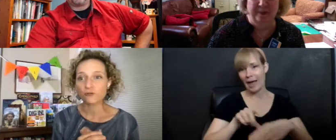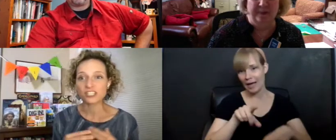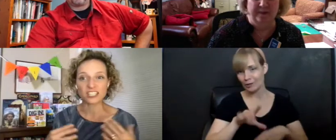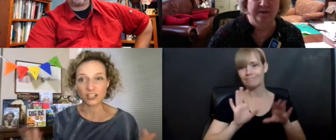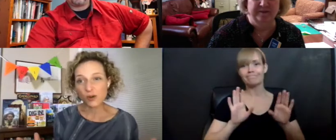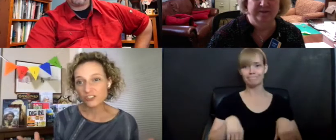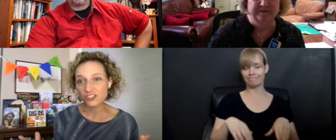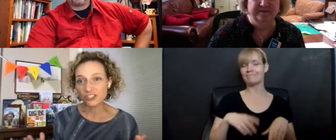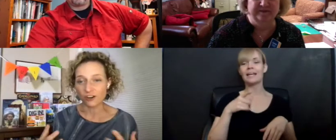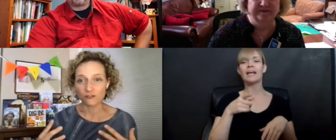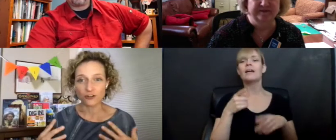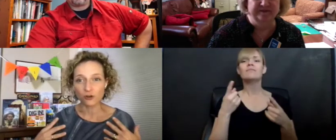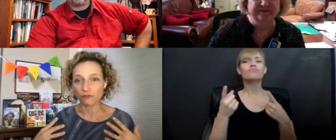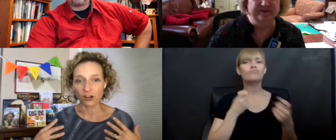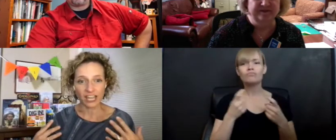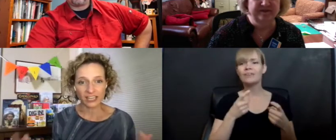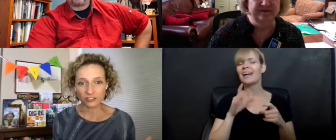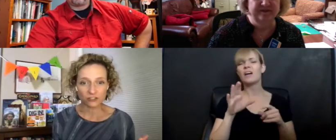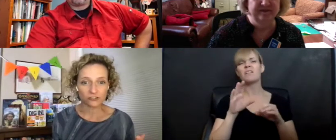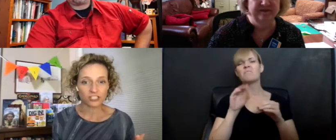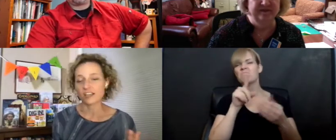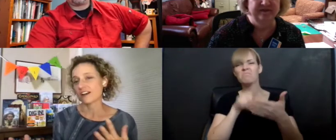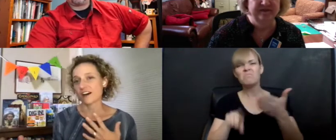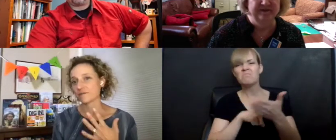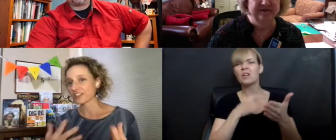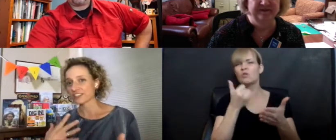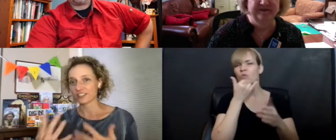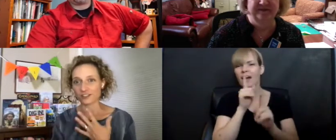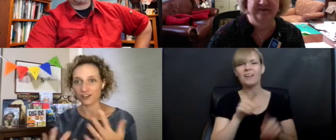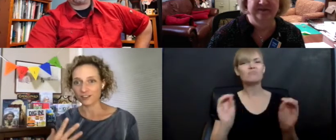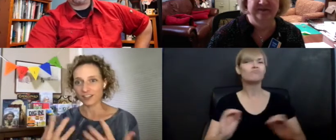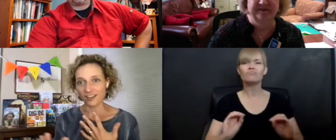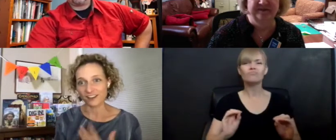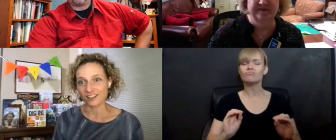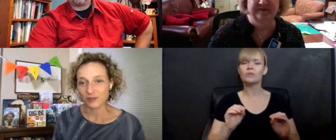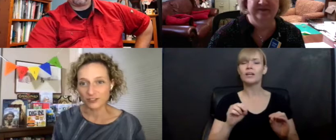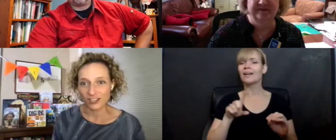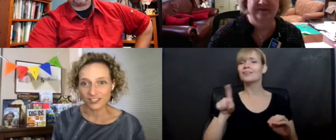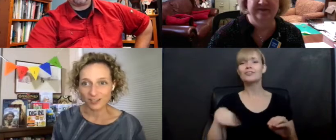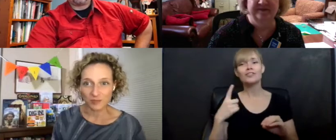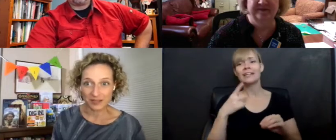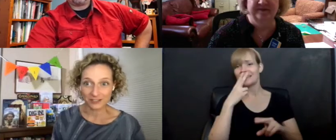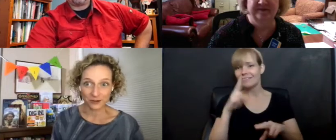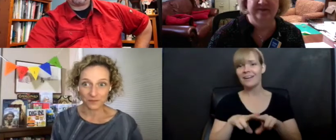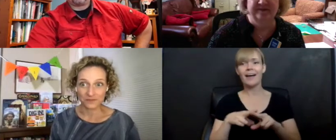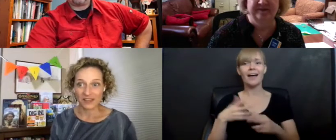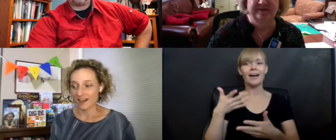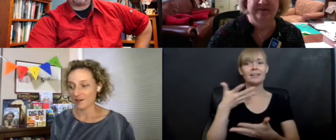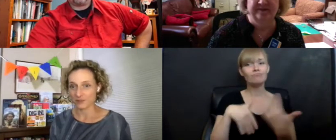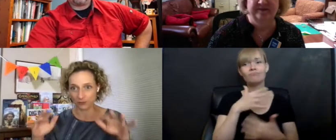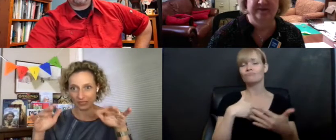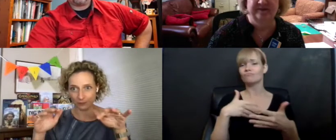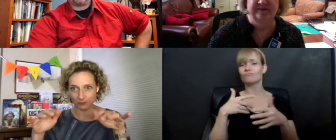are no silly questions. There are no wrong answers. This is a dialogue as much as it can be. So